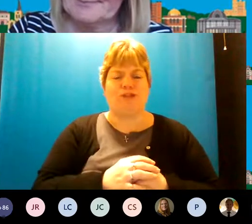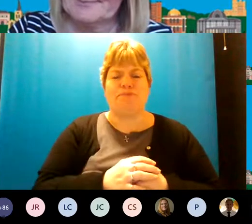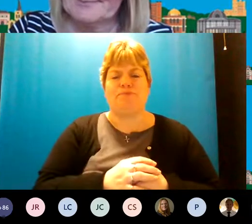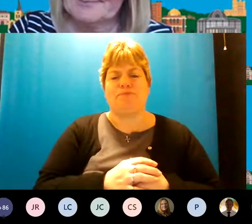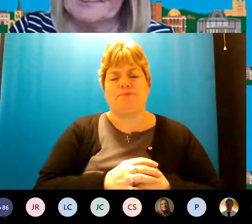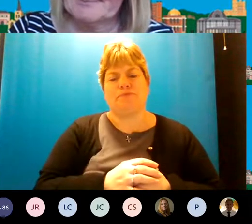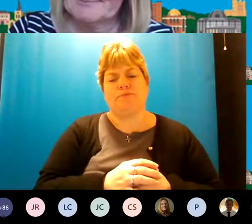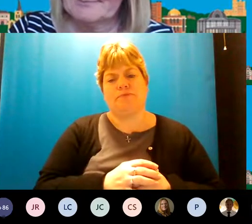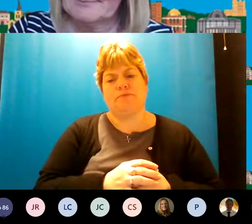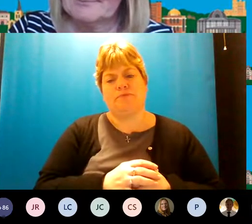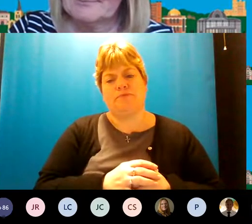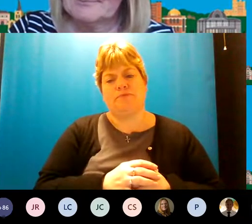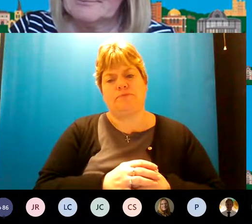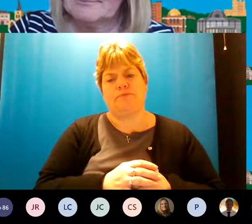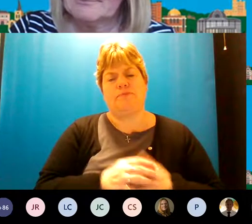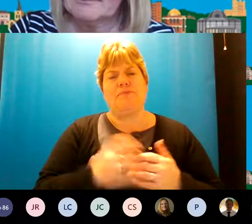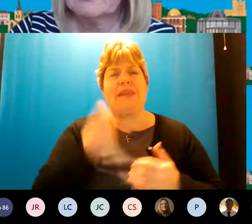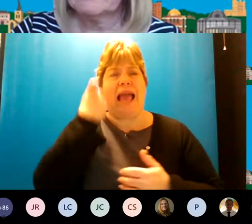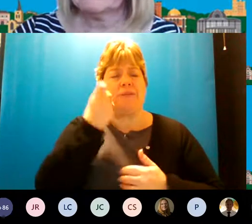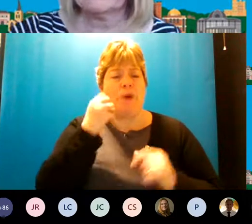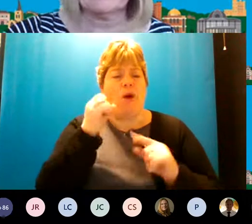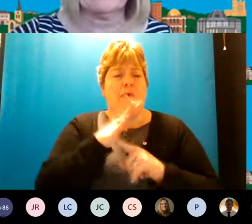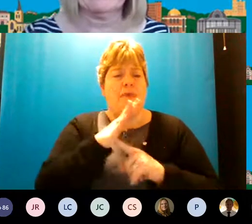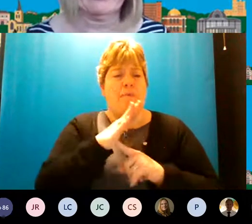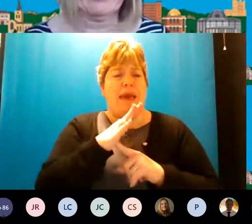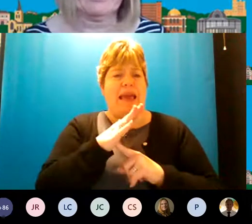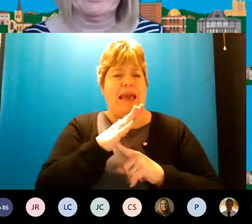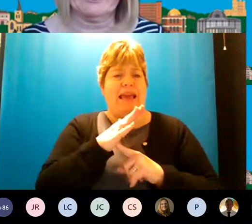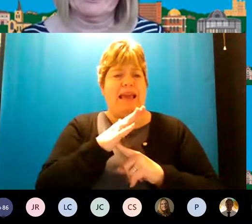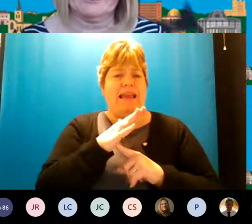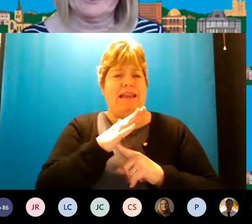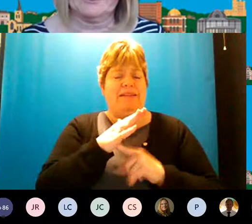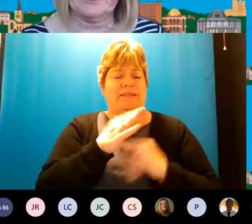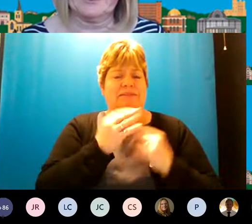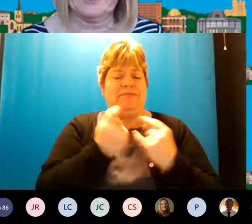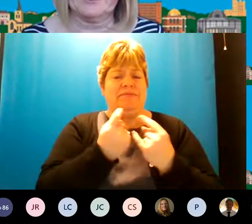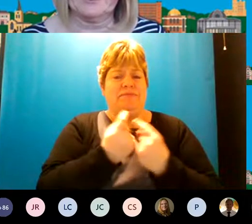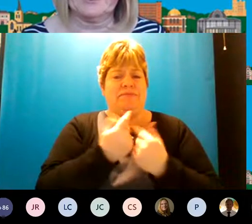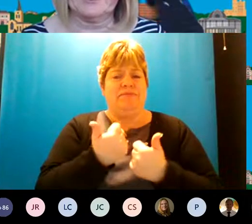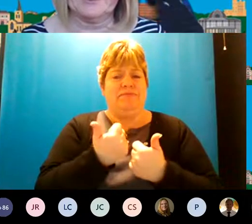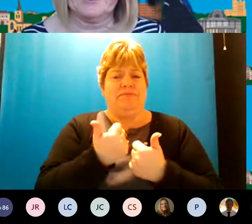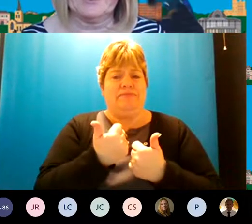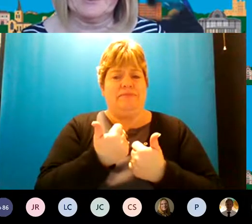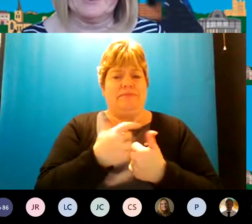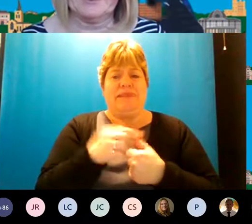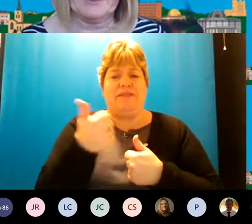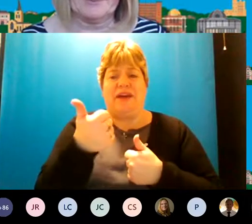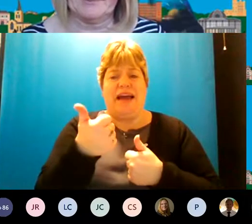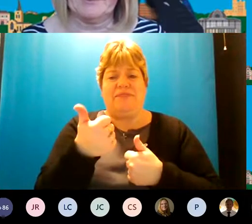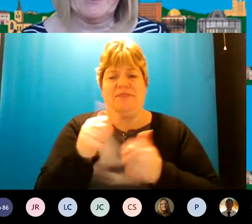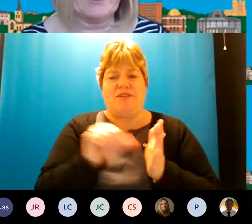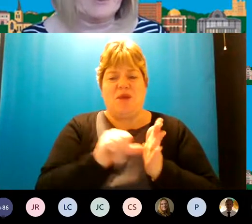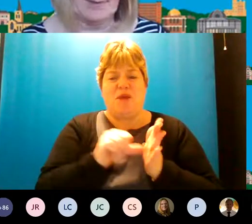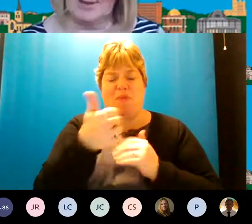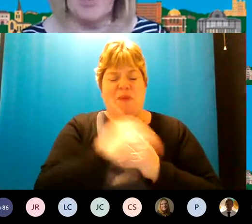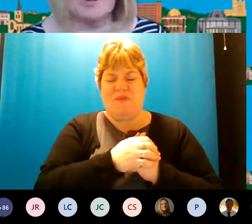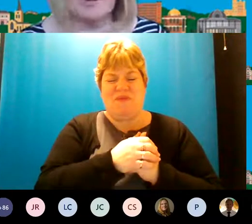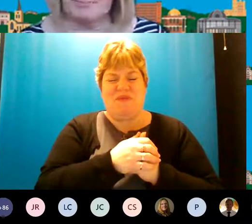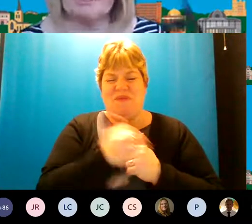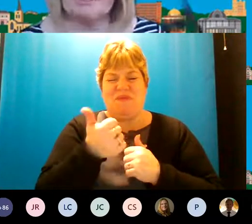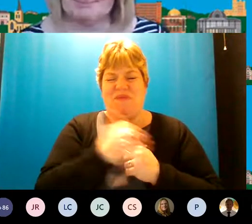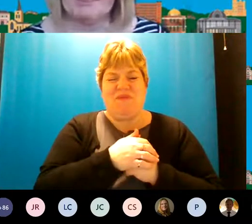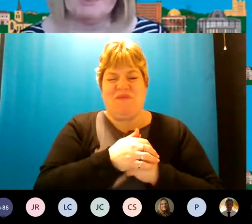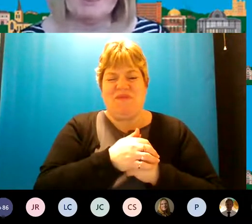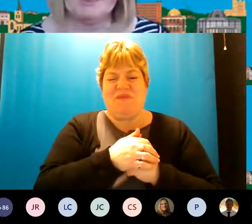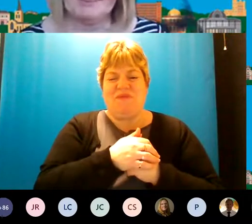down um i suppose the main kind of thrust sorry if i'm going a bit too fast for the lady i'll slow down sorry